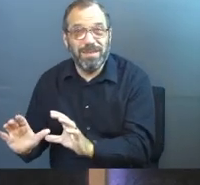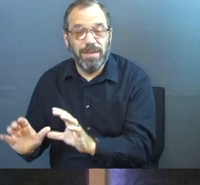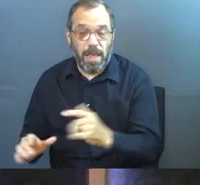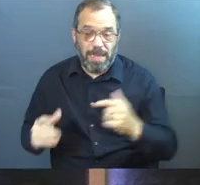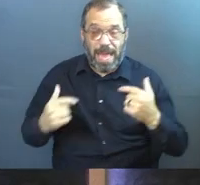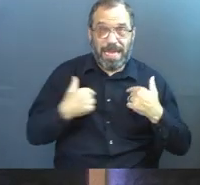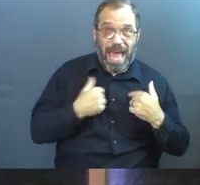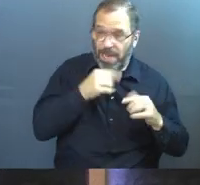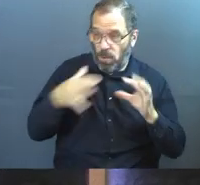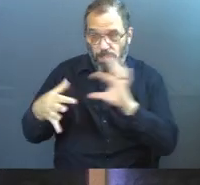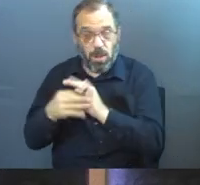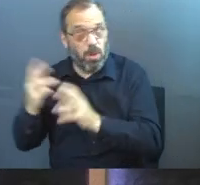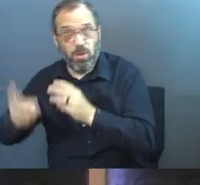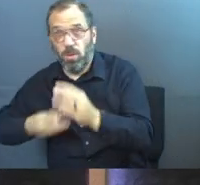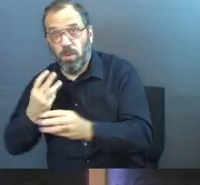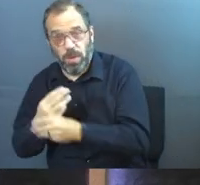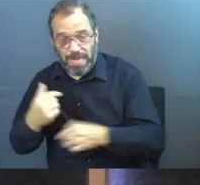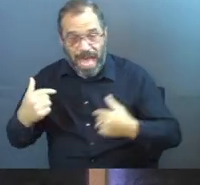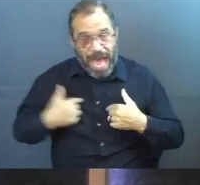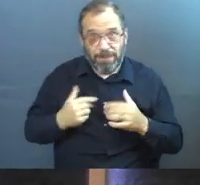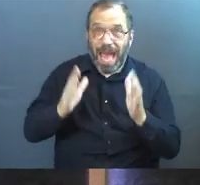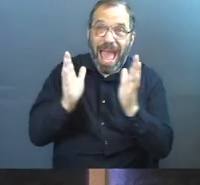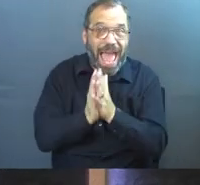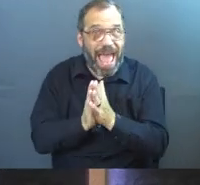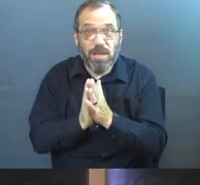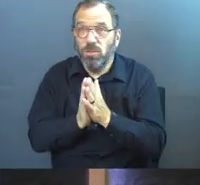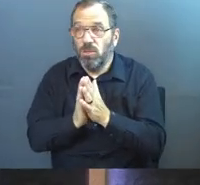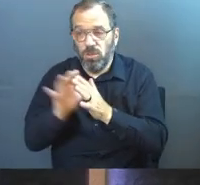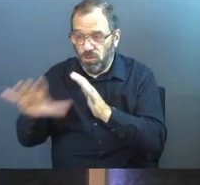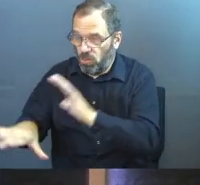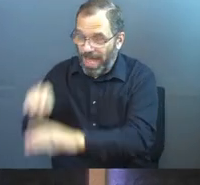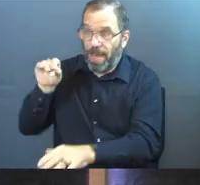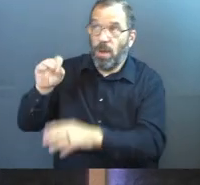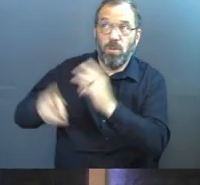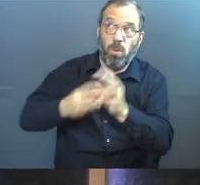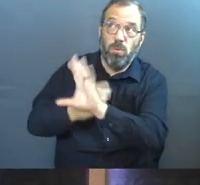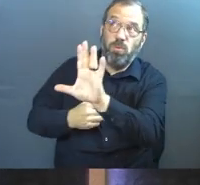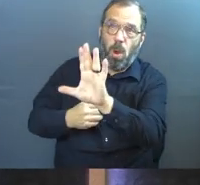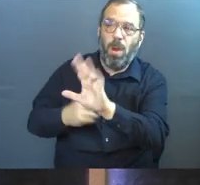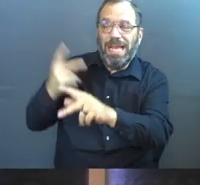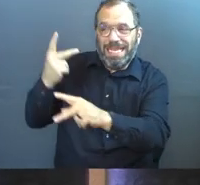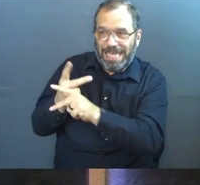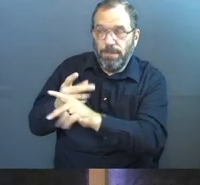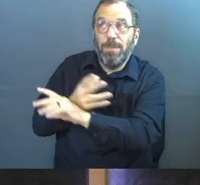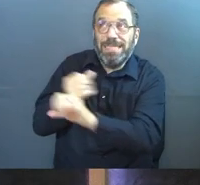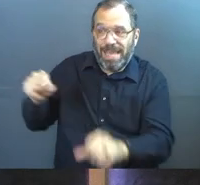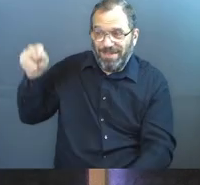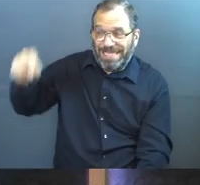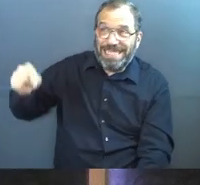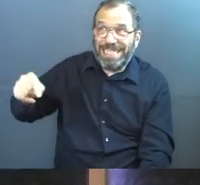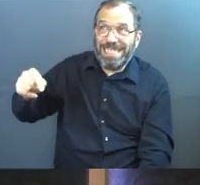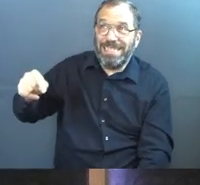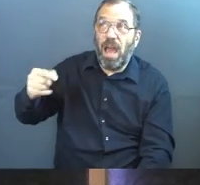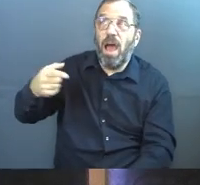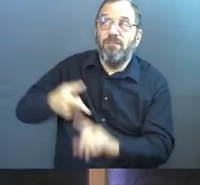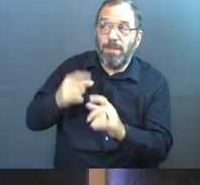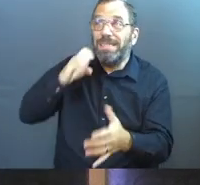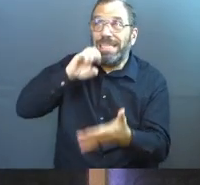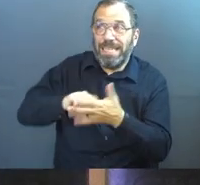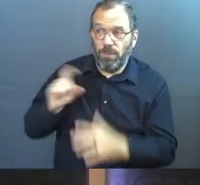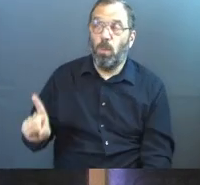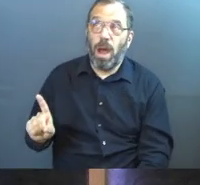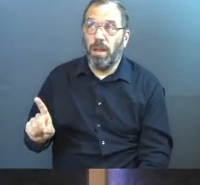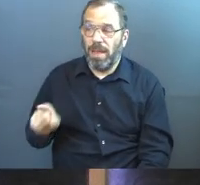Just as I do not belong to the world. So I'm not asking you to take them out of the world, father, but to keep them safe from the evil one.